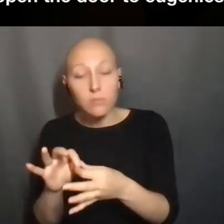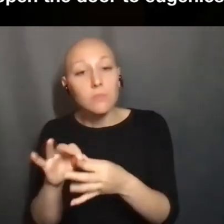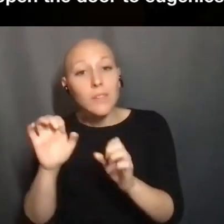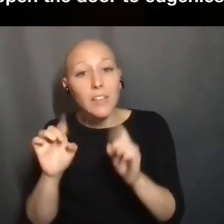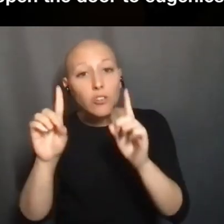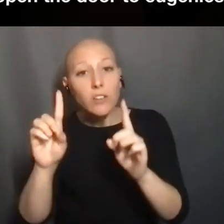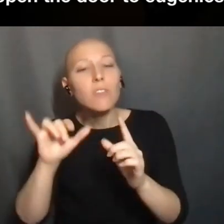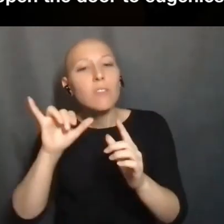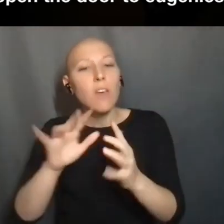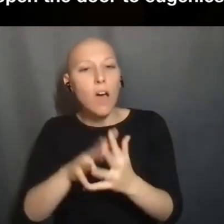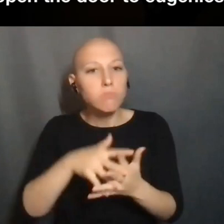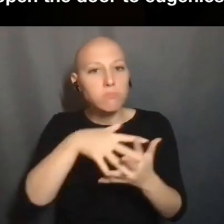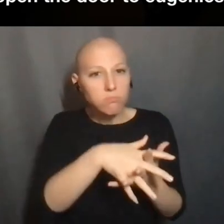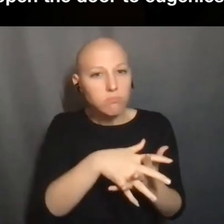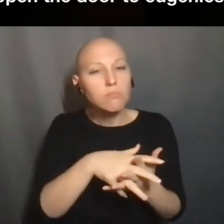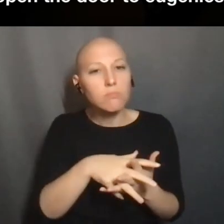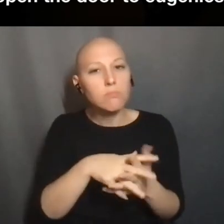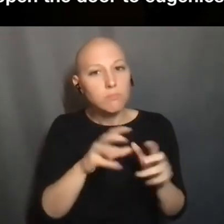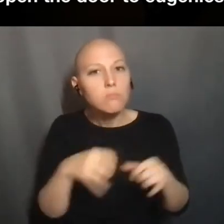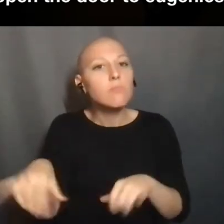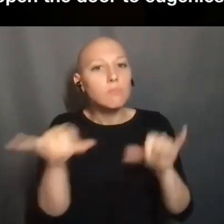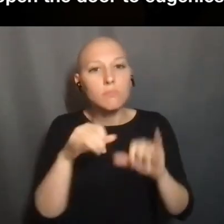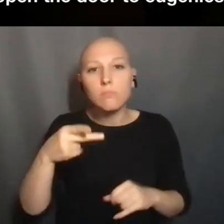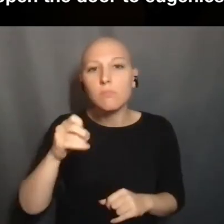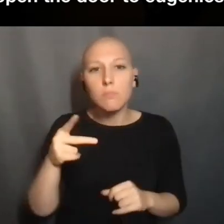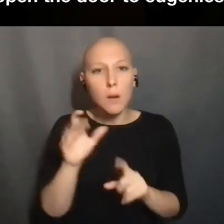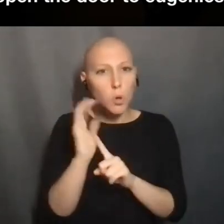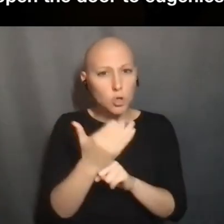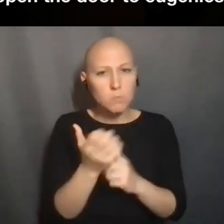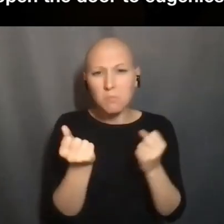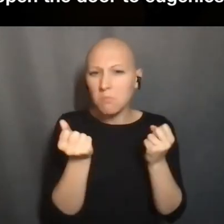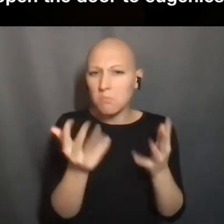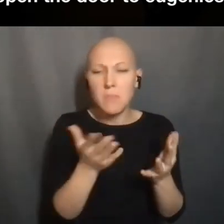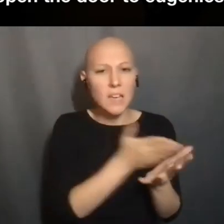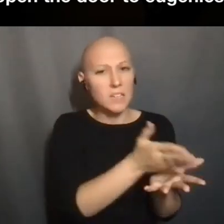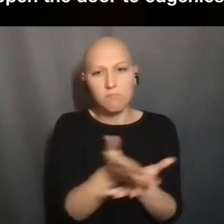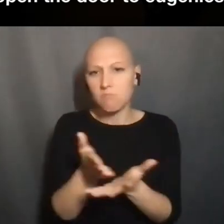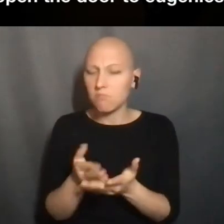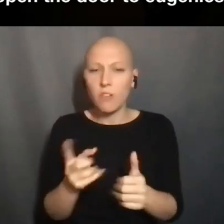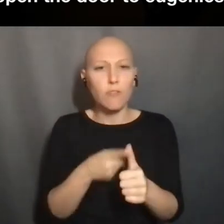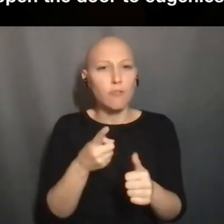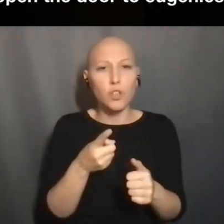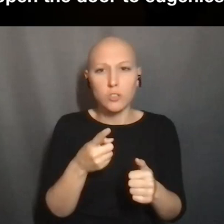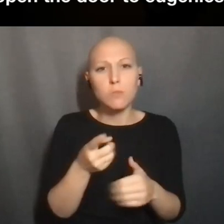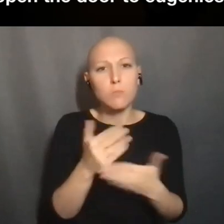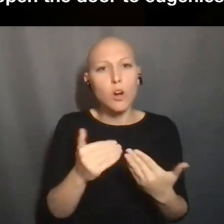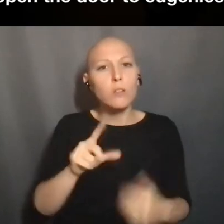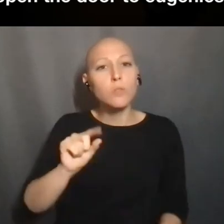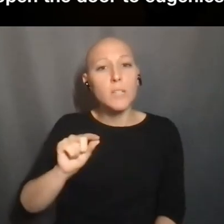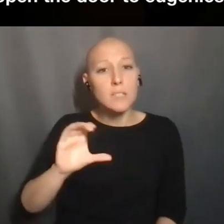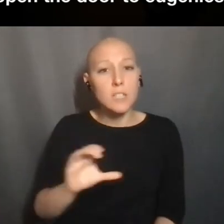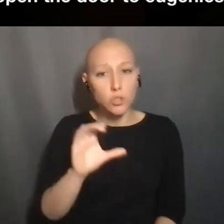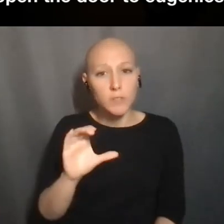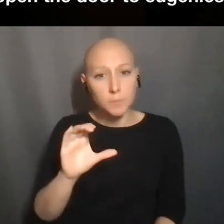IN MANY DIFFERENT WAYS DURING THE FIRST HALF OF THE 20TH CENTURY, EUGENICS WAS, BECAME PART